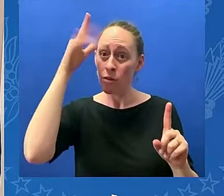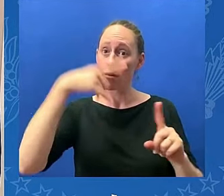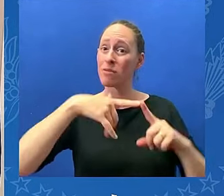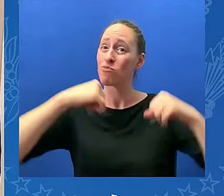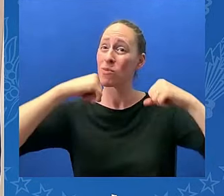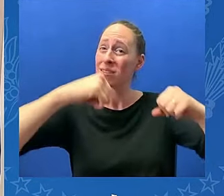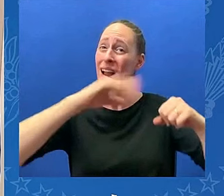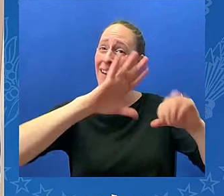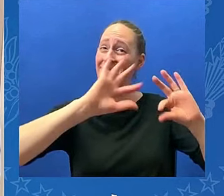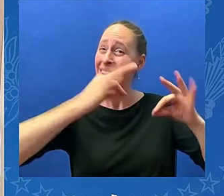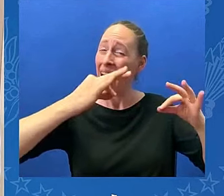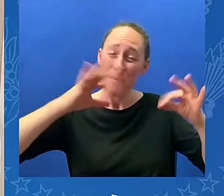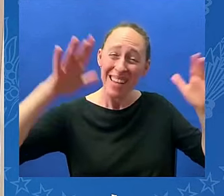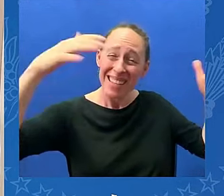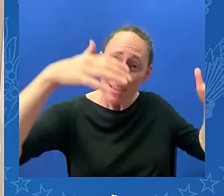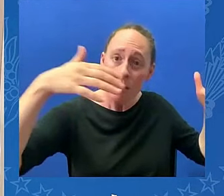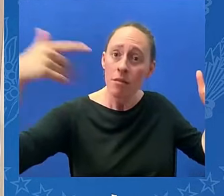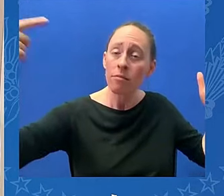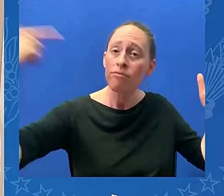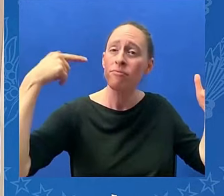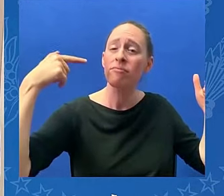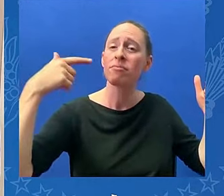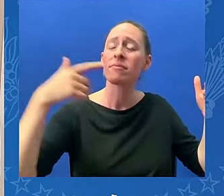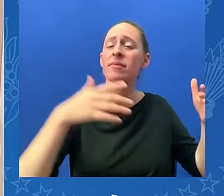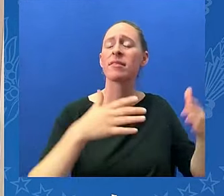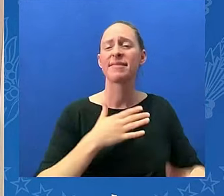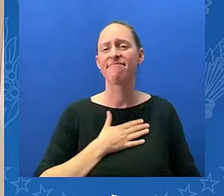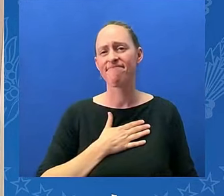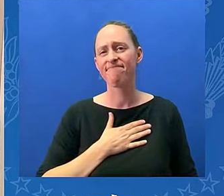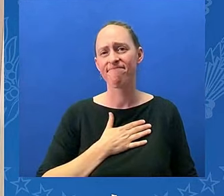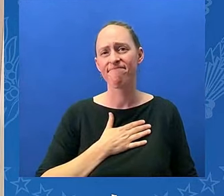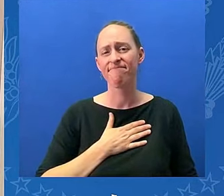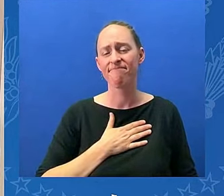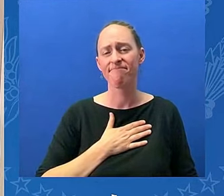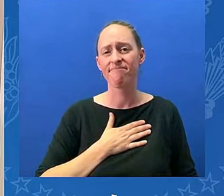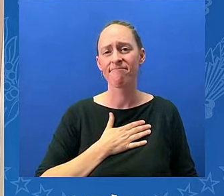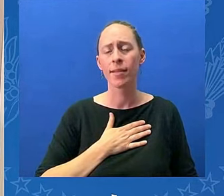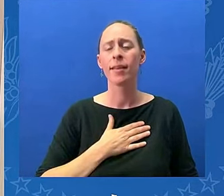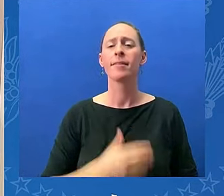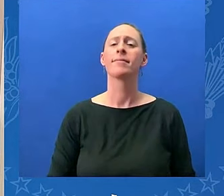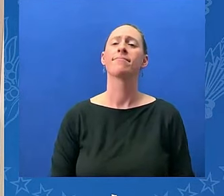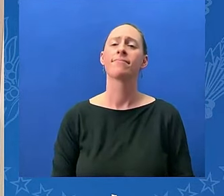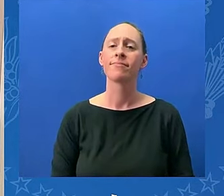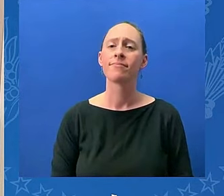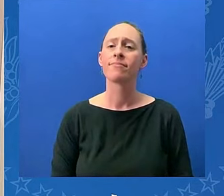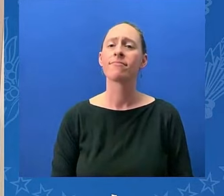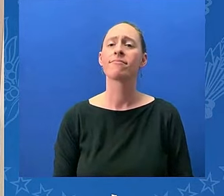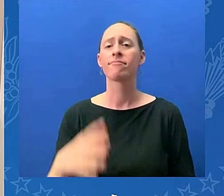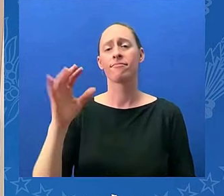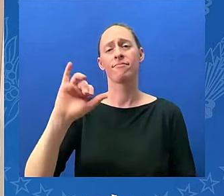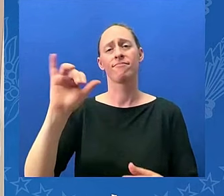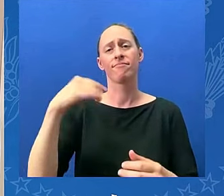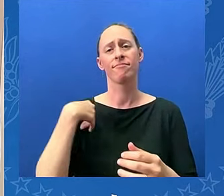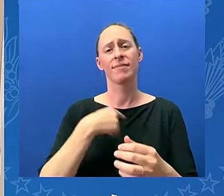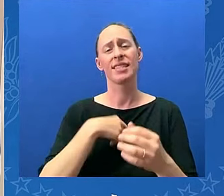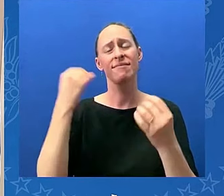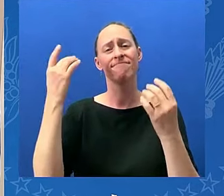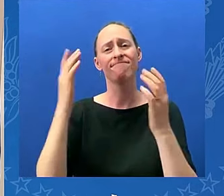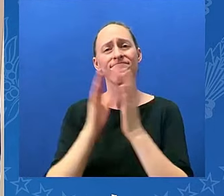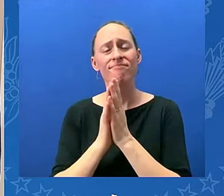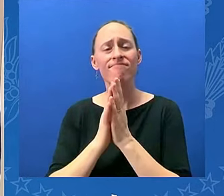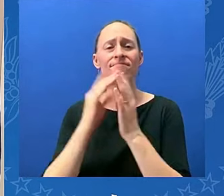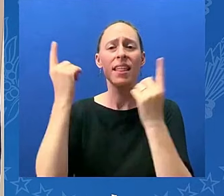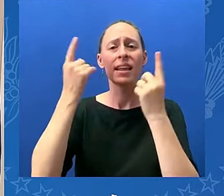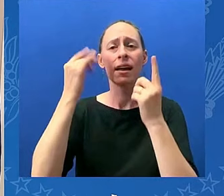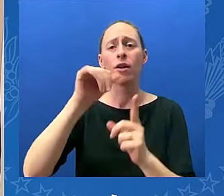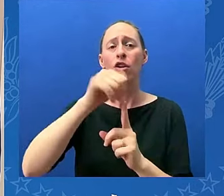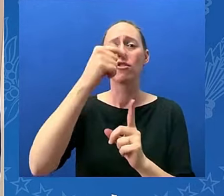god love him we're also playing for the full recovery of those who were injured and we're grateful to the secret service agents and other